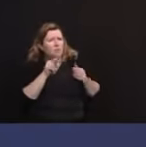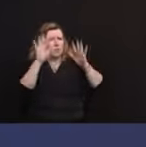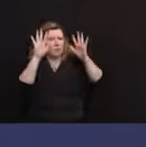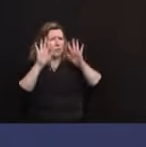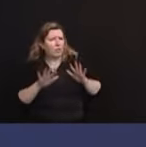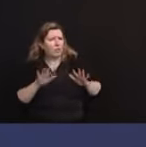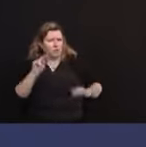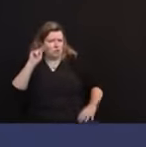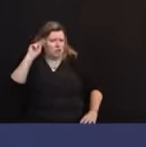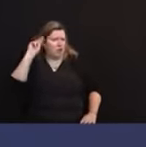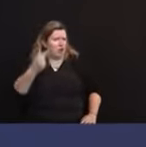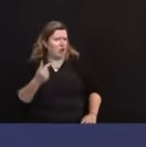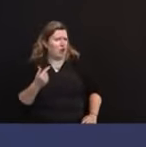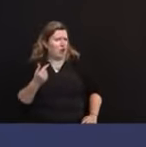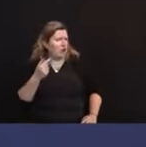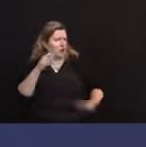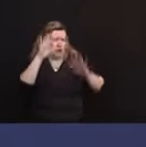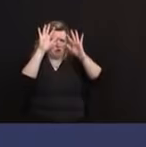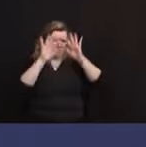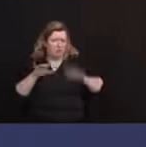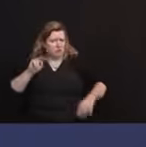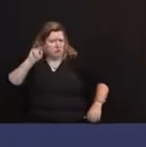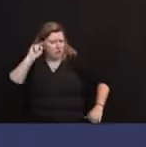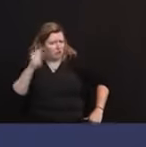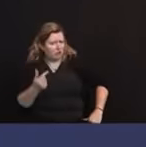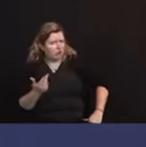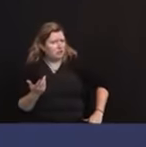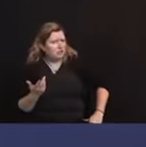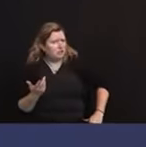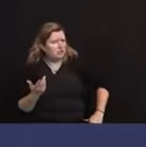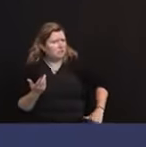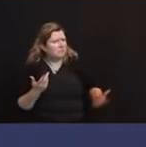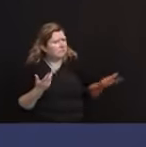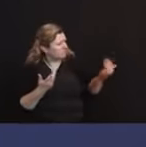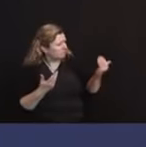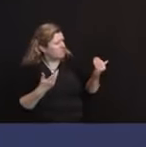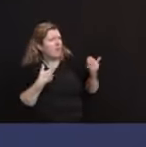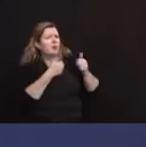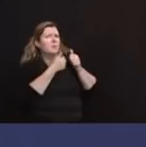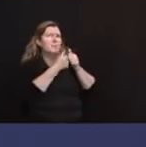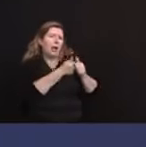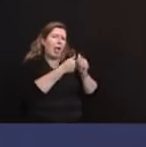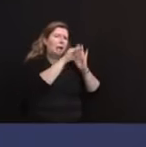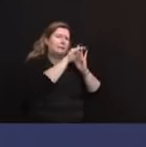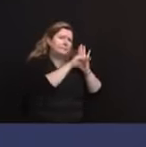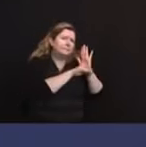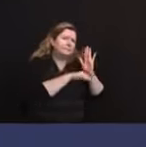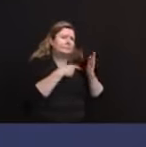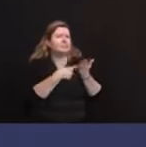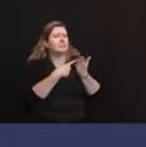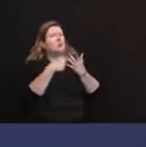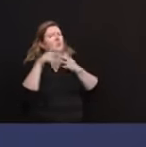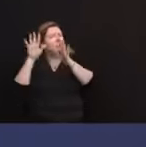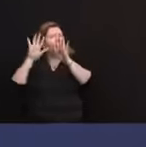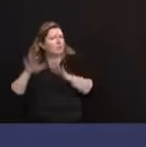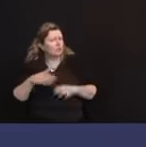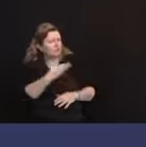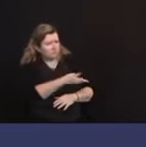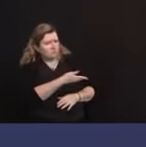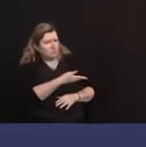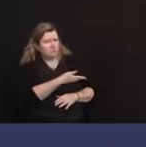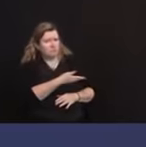Put us, so compliance on the one hand, but folks, we do have some nasty weather and as luck would have it, it is 2020, by the way.